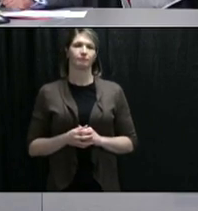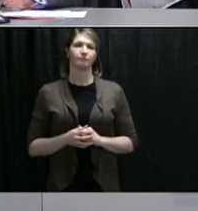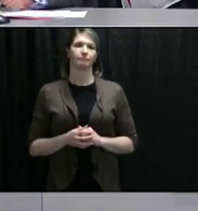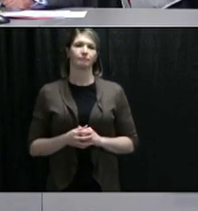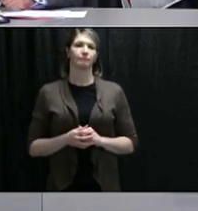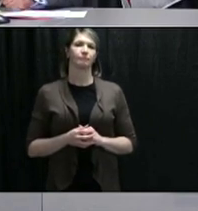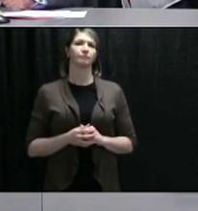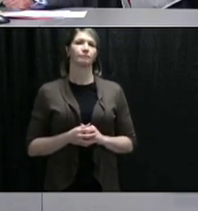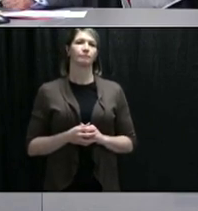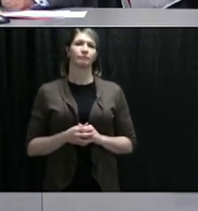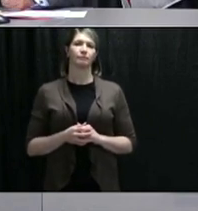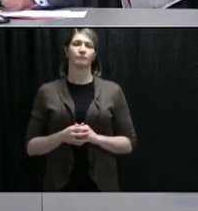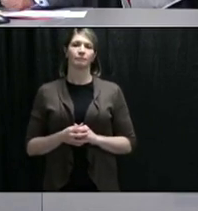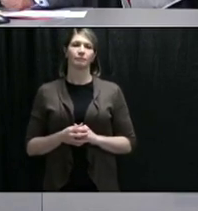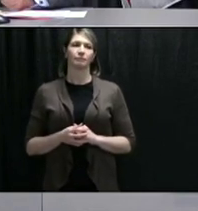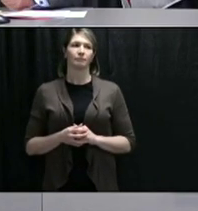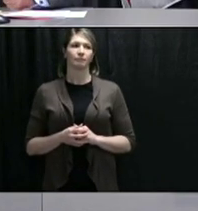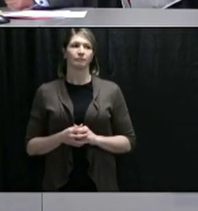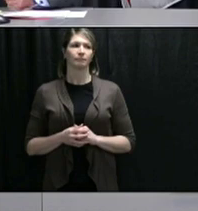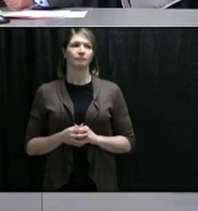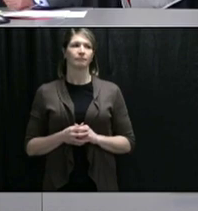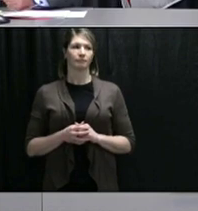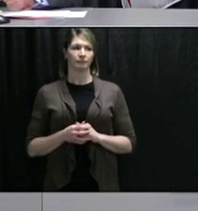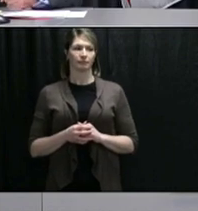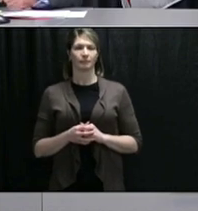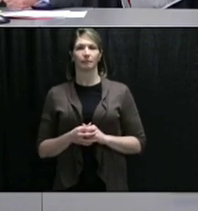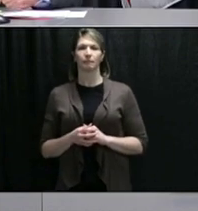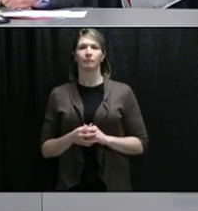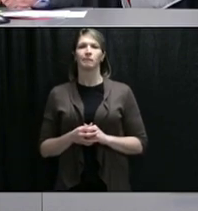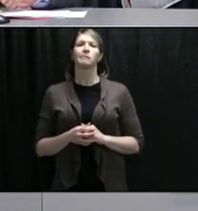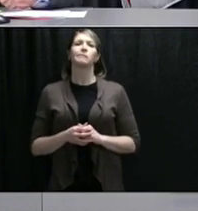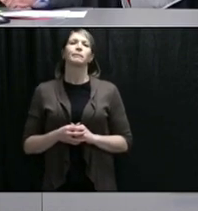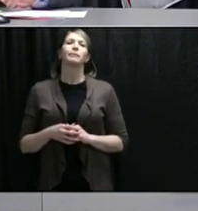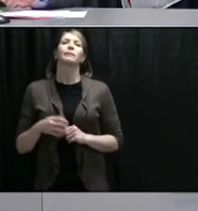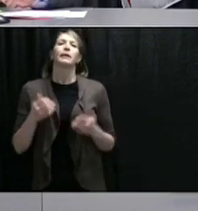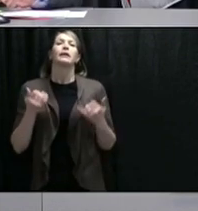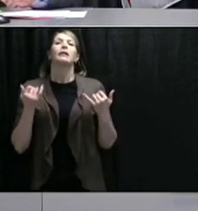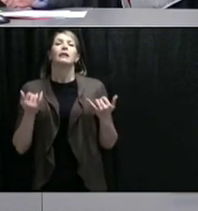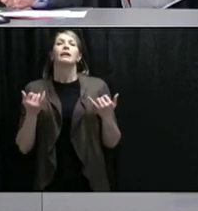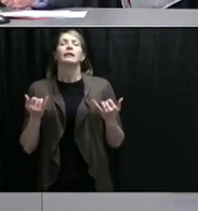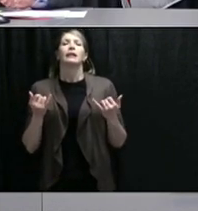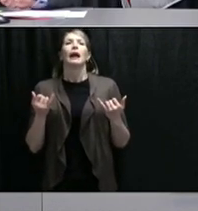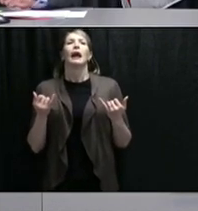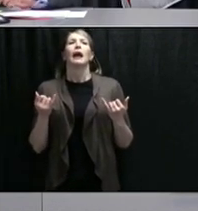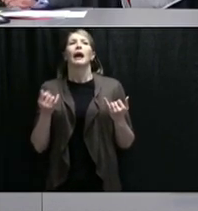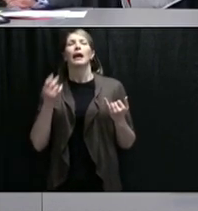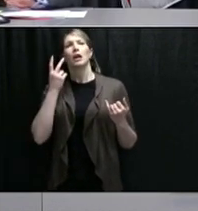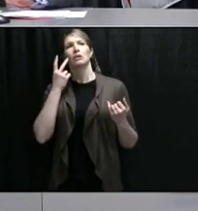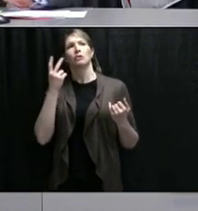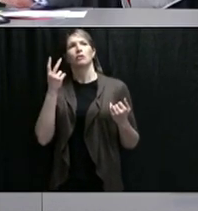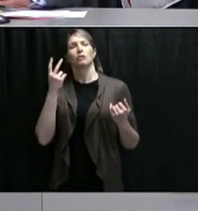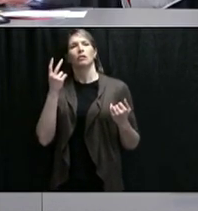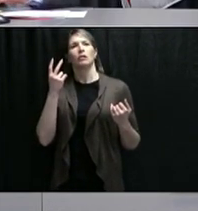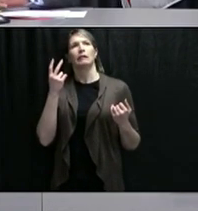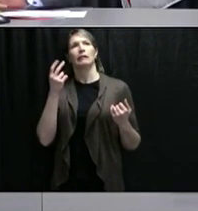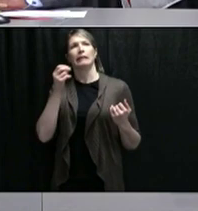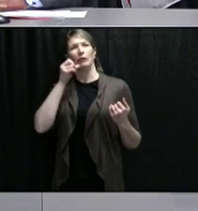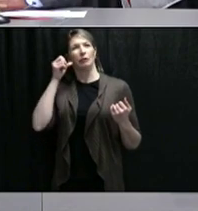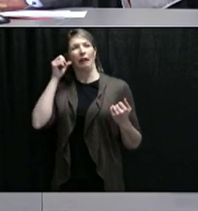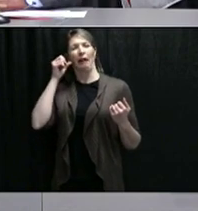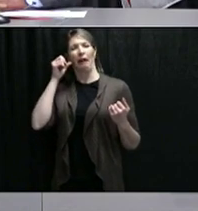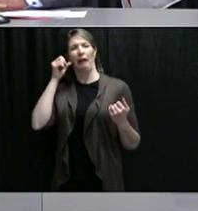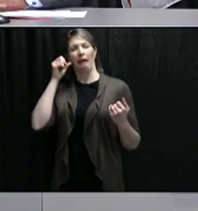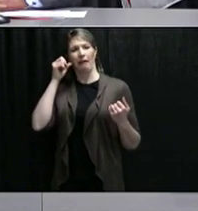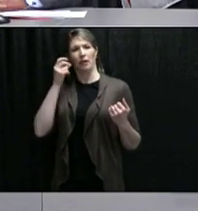We saw today, their modelling shows that the peak would be in late spring. Our models yesterday show a